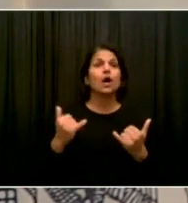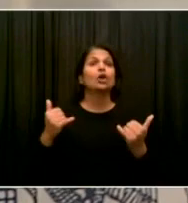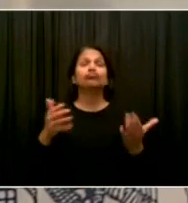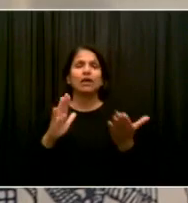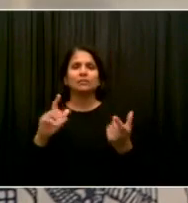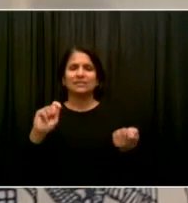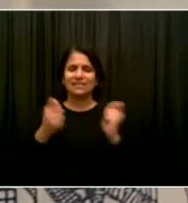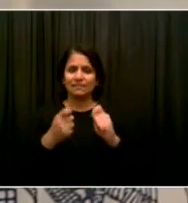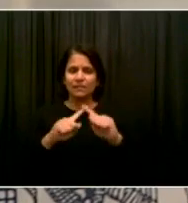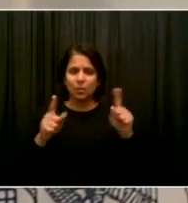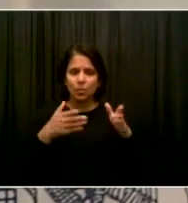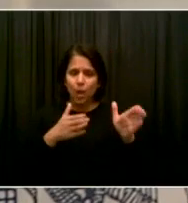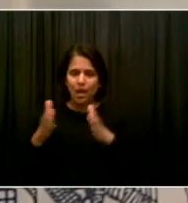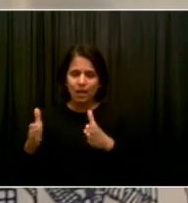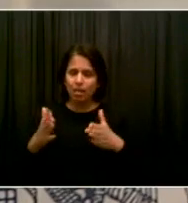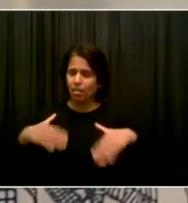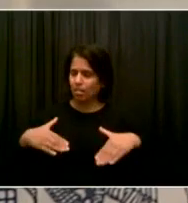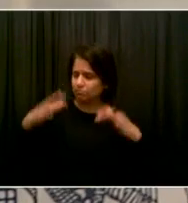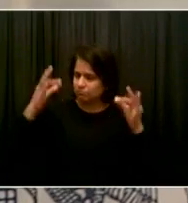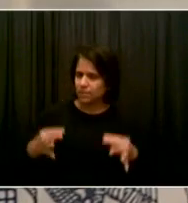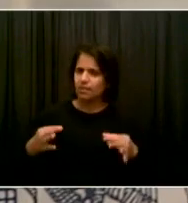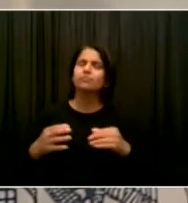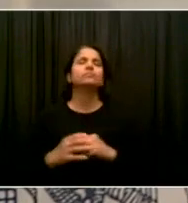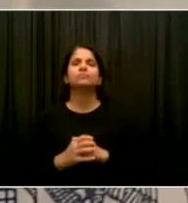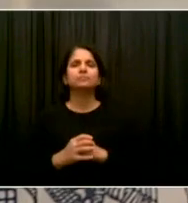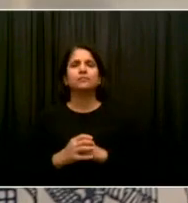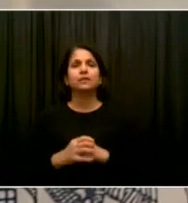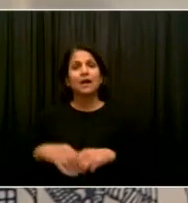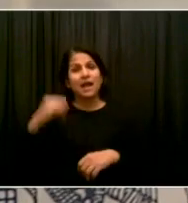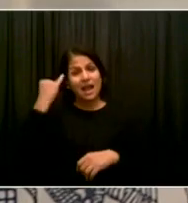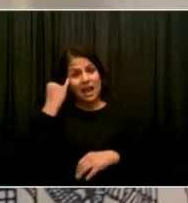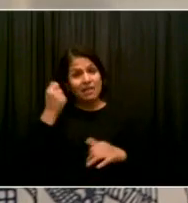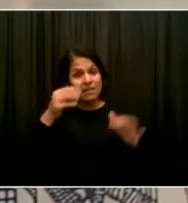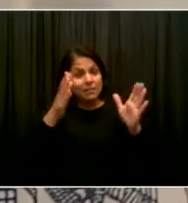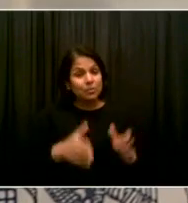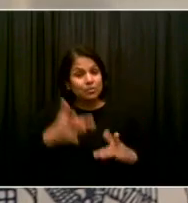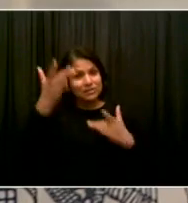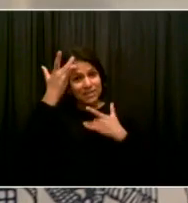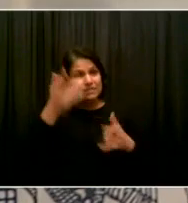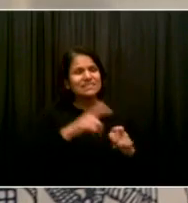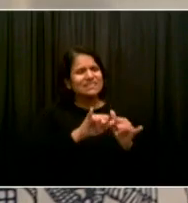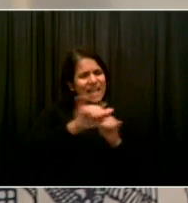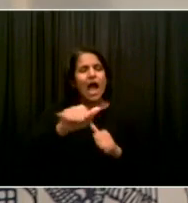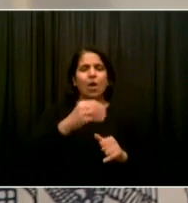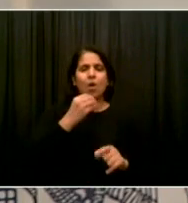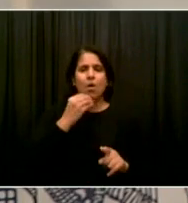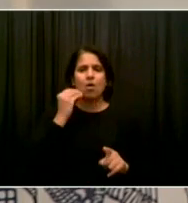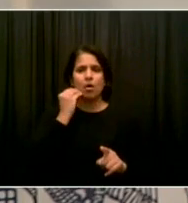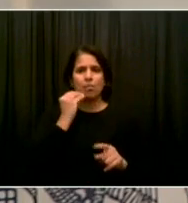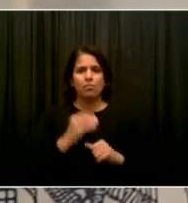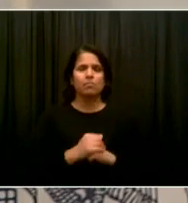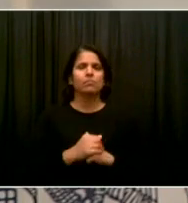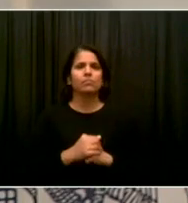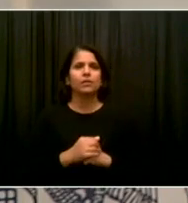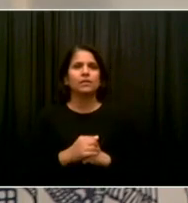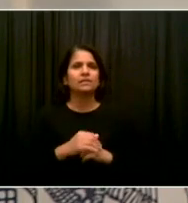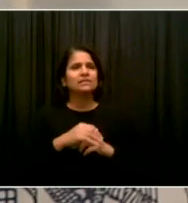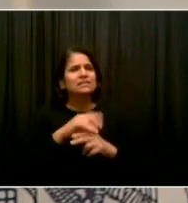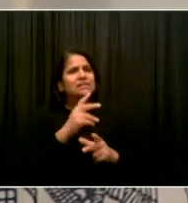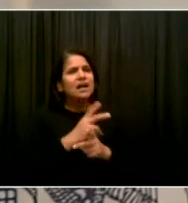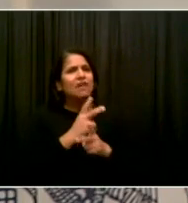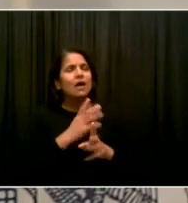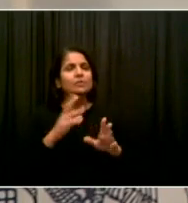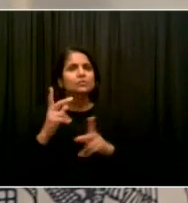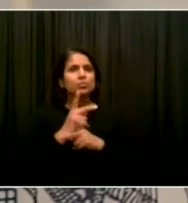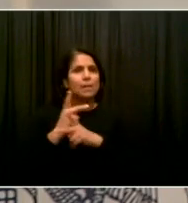Obviously, uh, anyone who's not individually feeling well should stay home and, uh, supervisors will address their own situations in their own